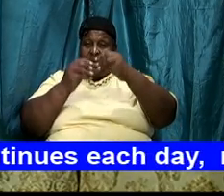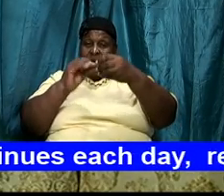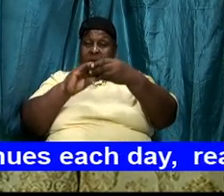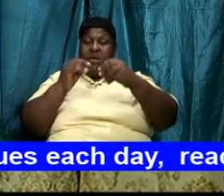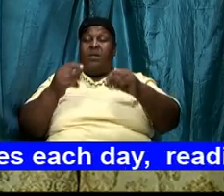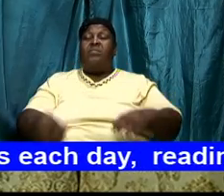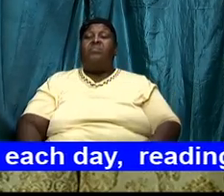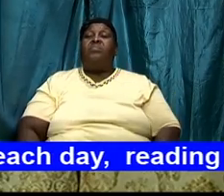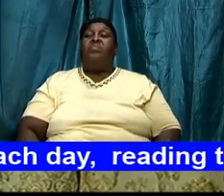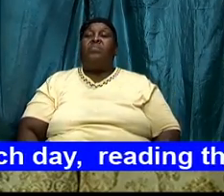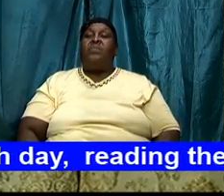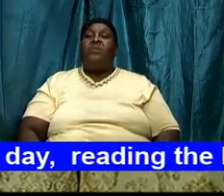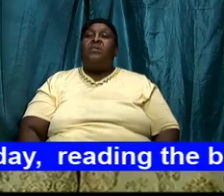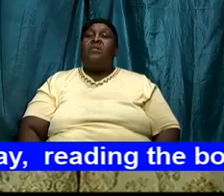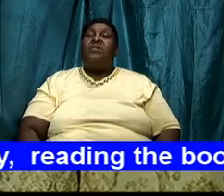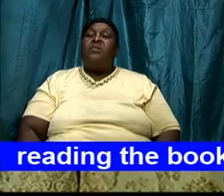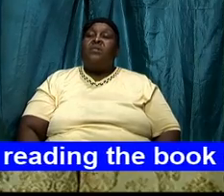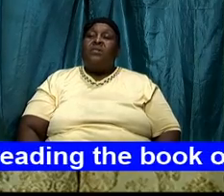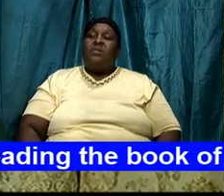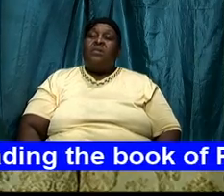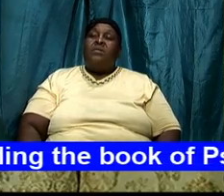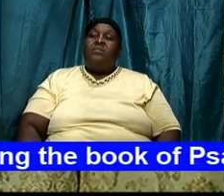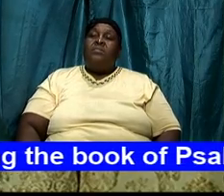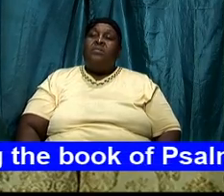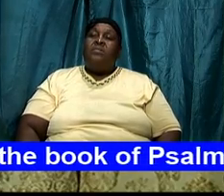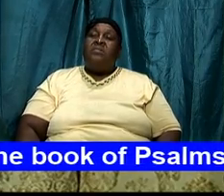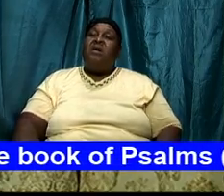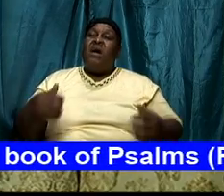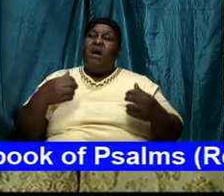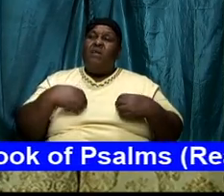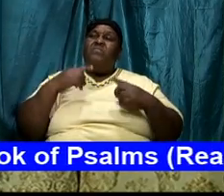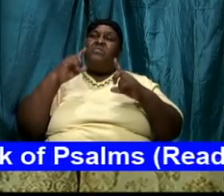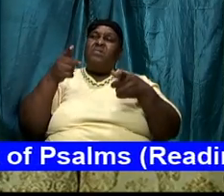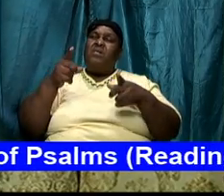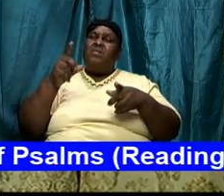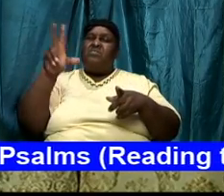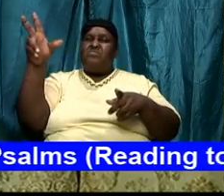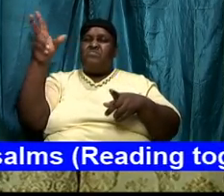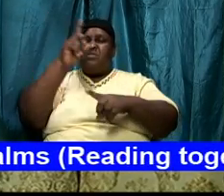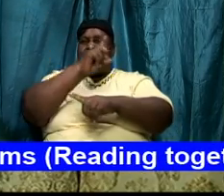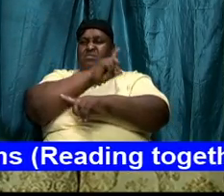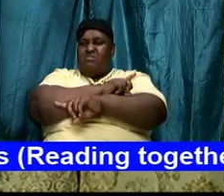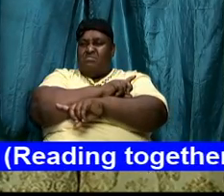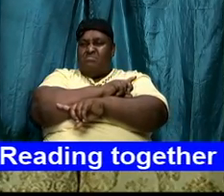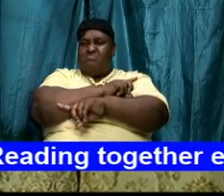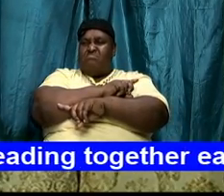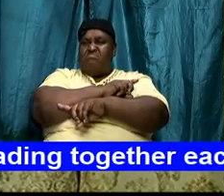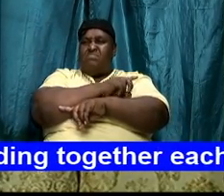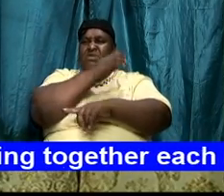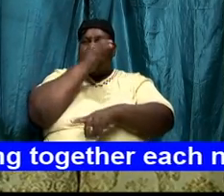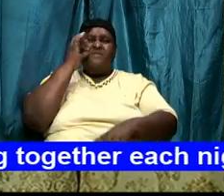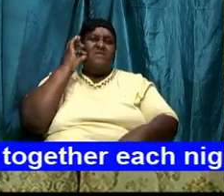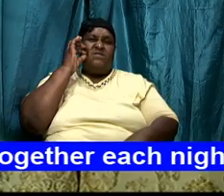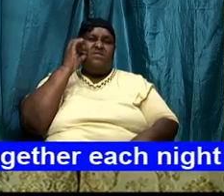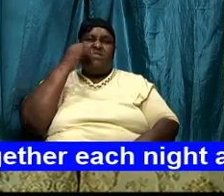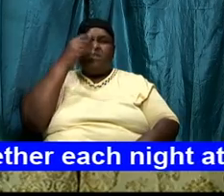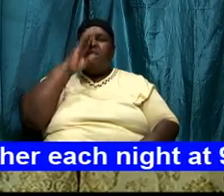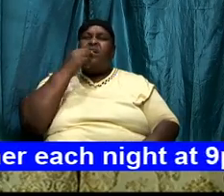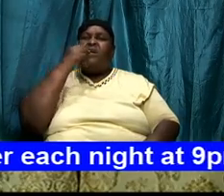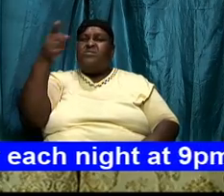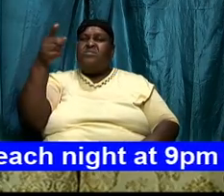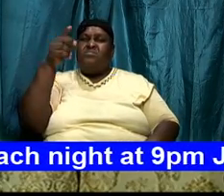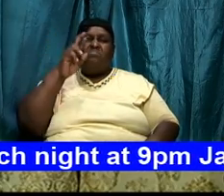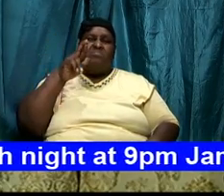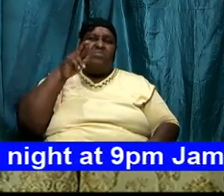but the bottom line is having gone on three days God told her